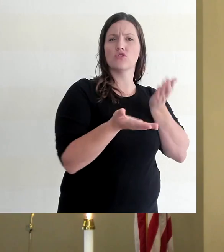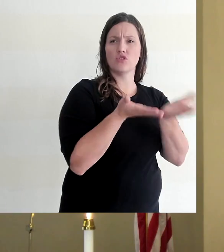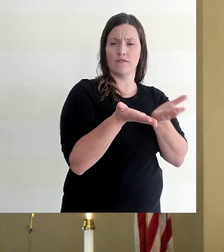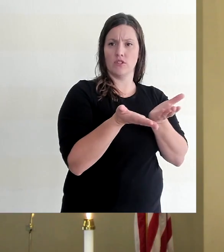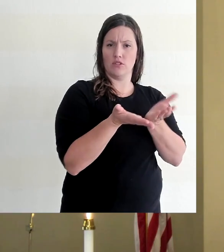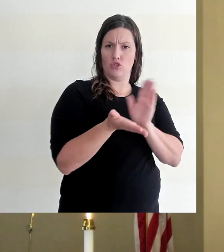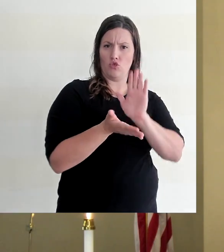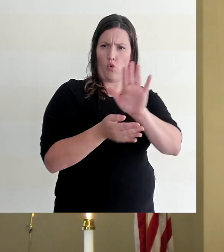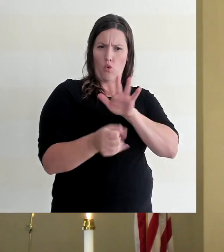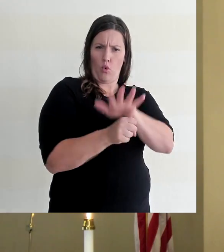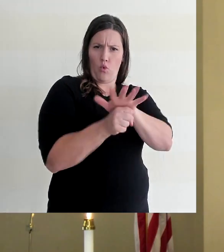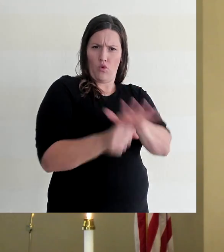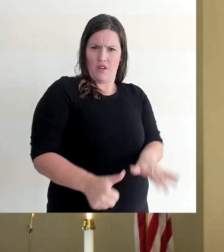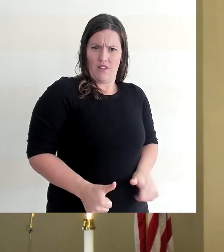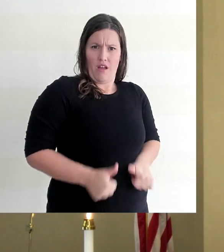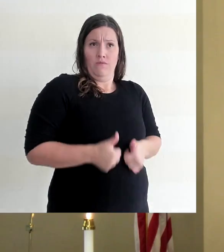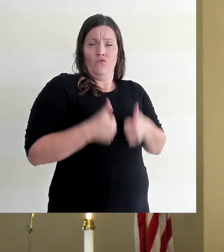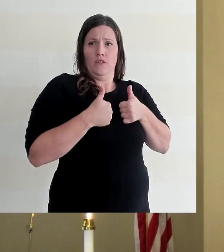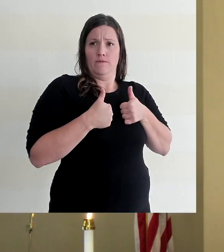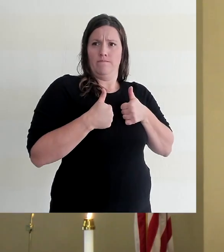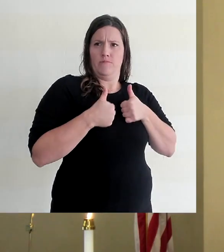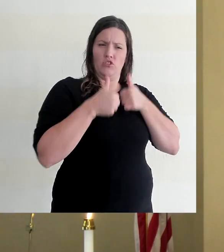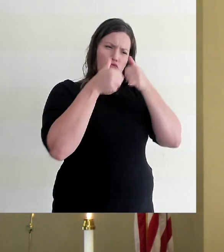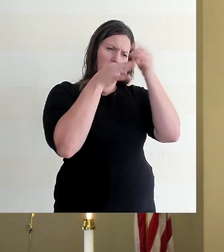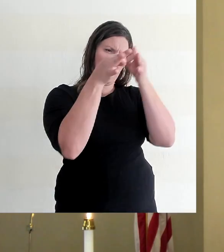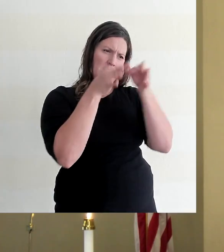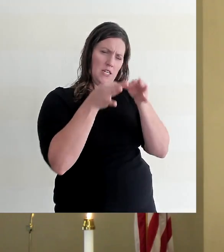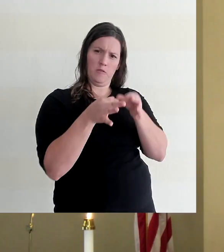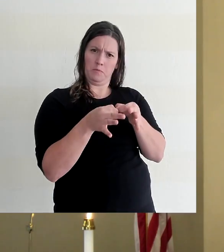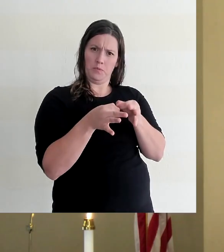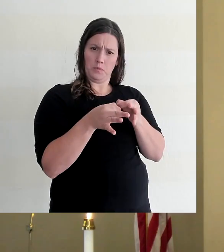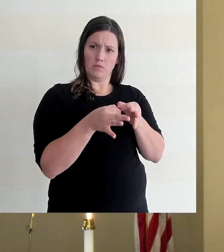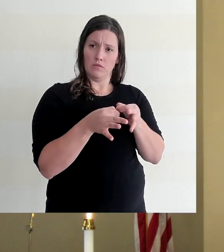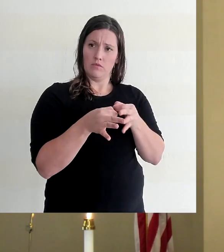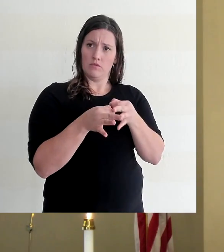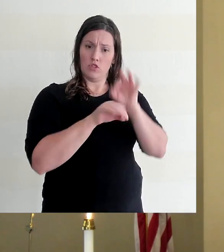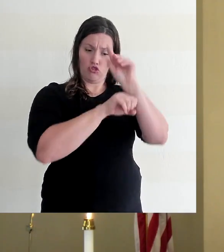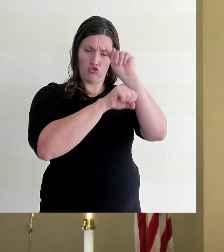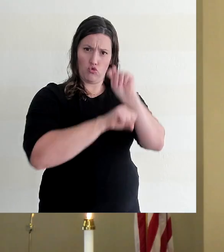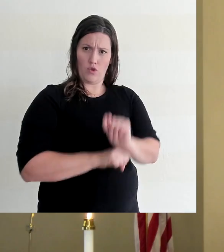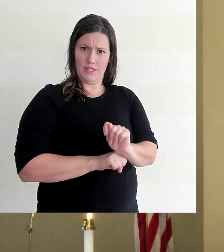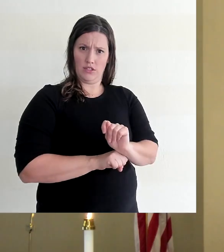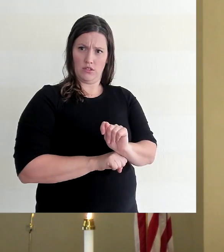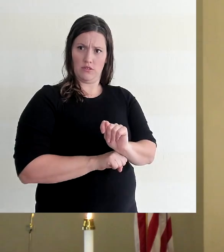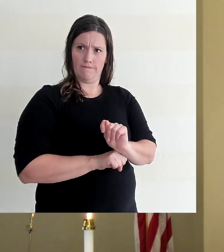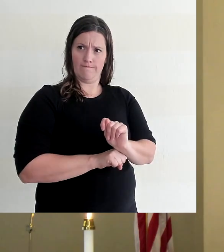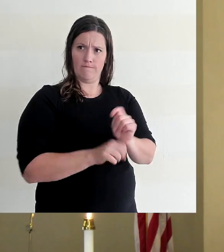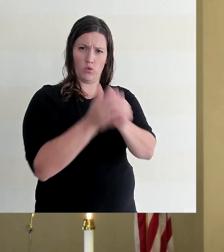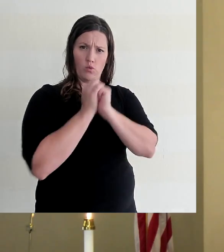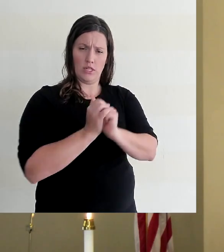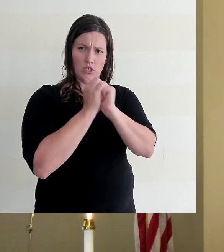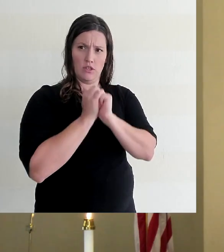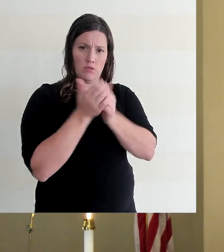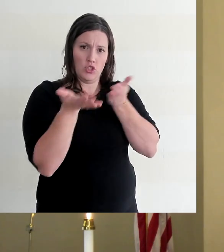entire life is pictured as a liturgical worship service to the Lord.